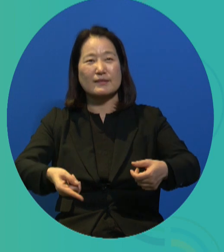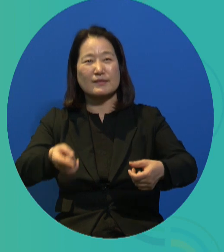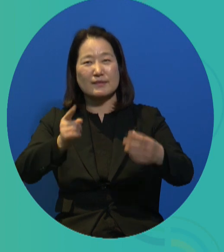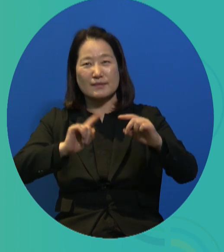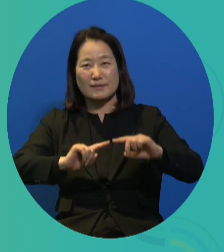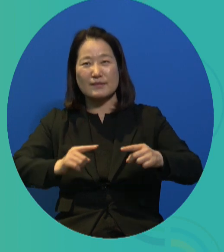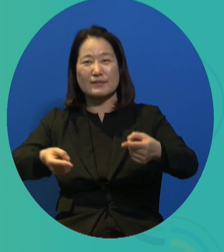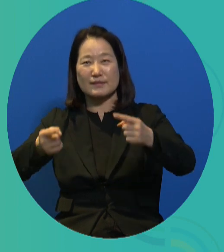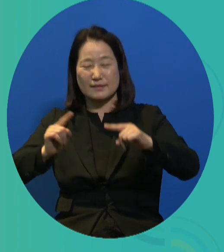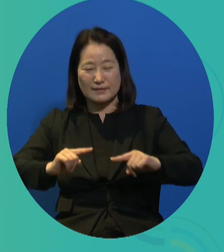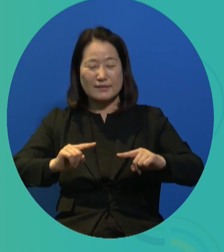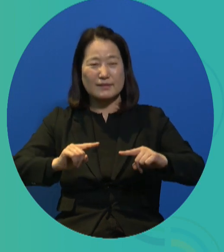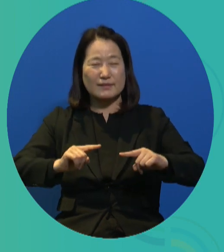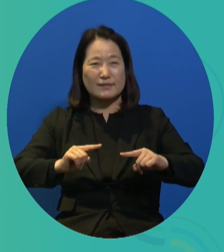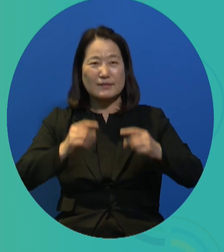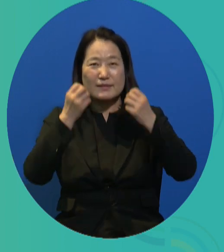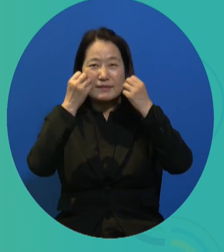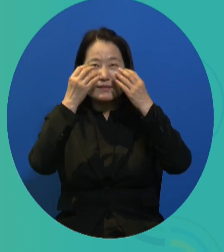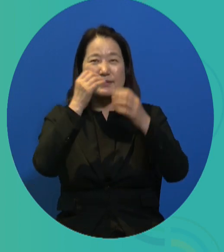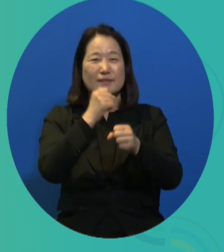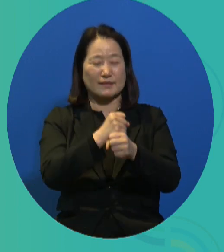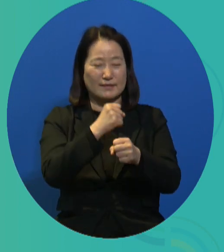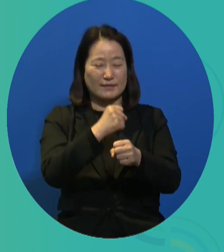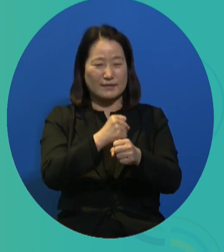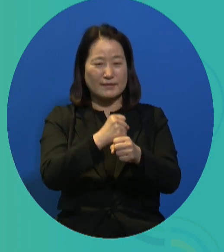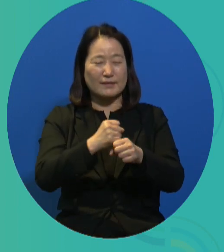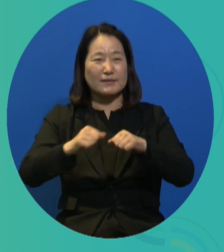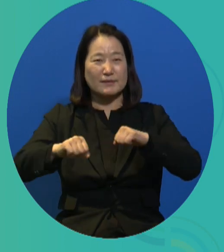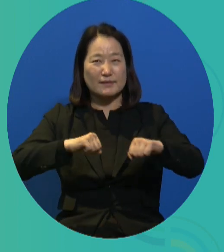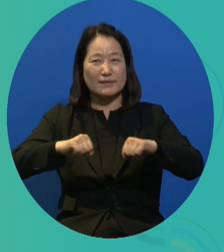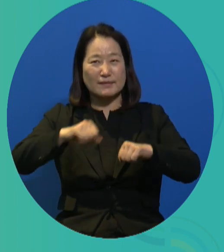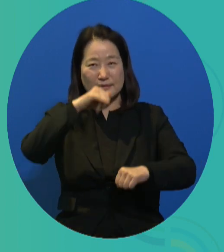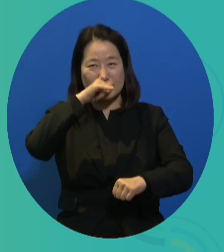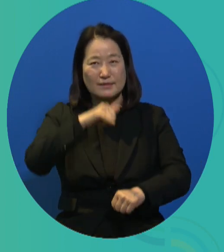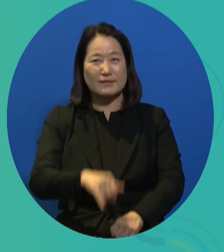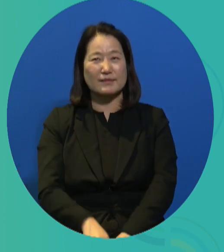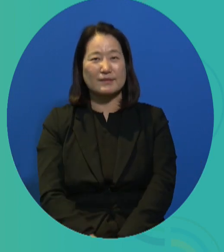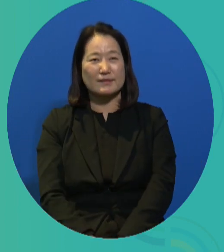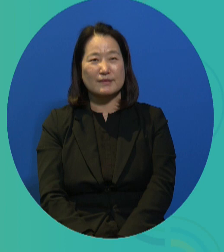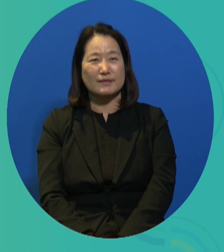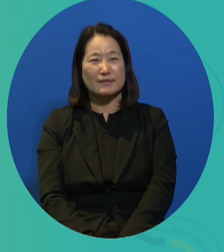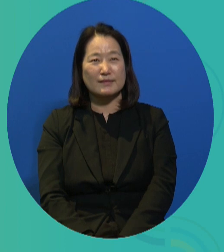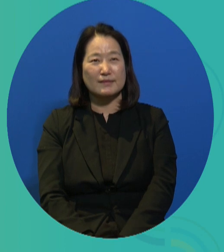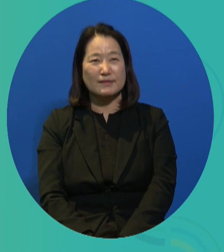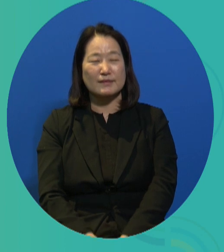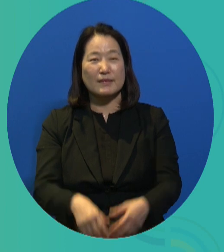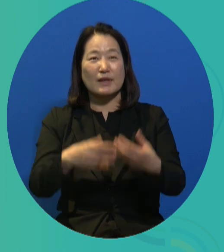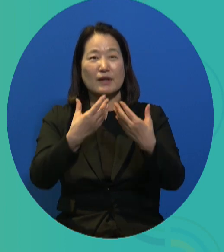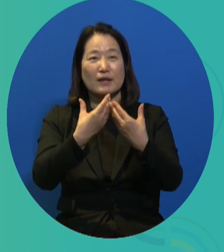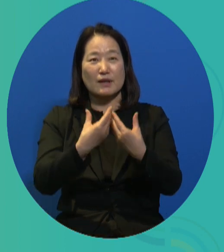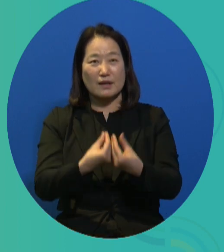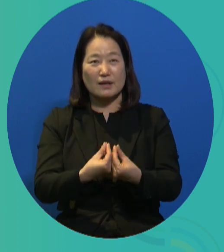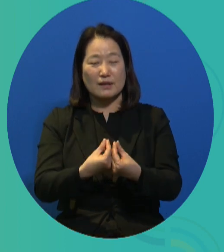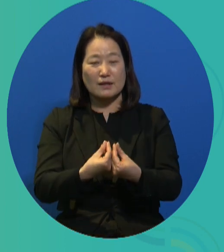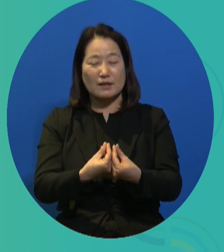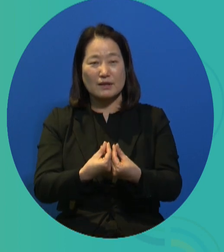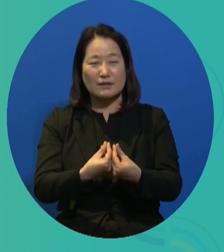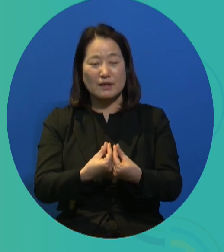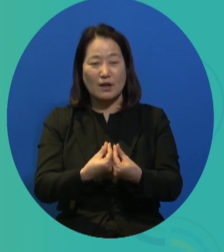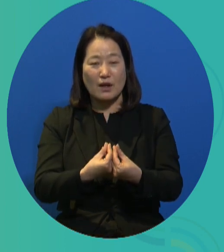and artistic activities that are creative in nature are also included in this.